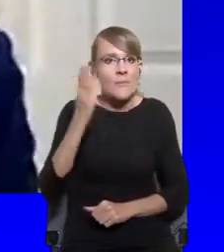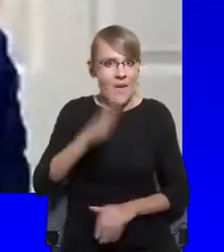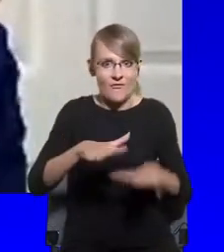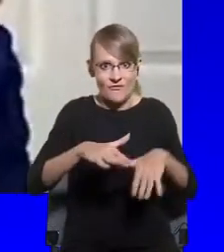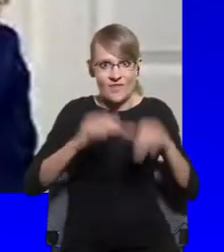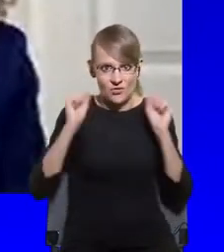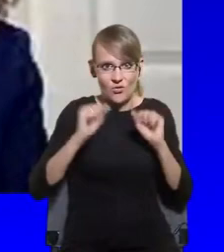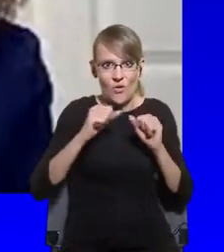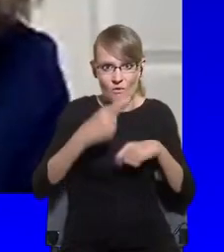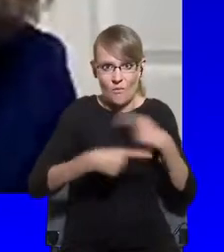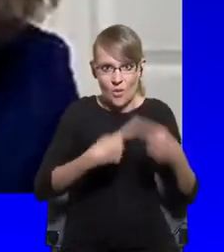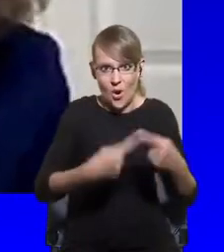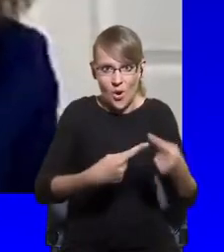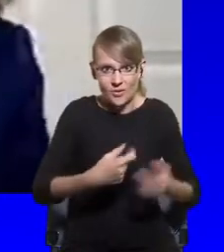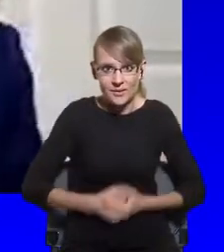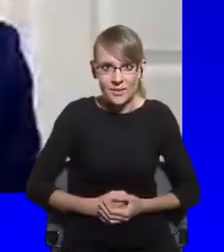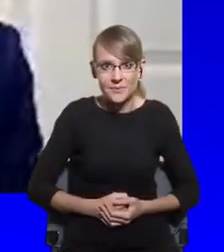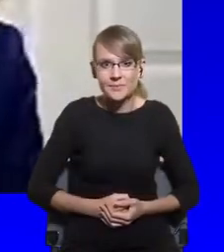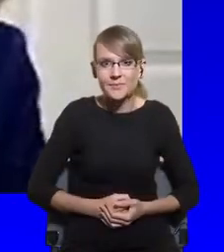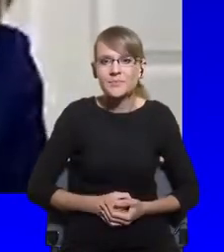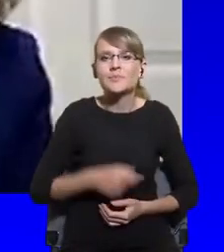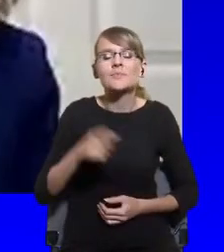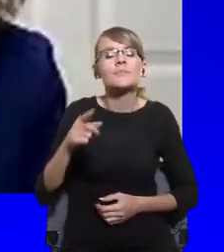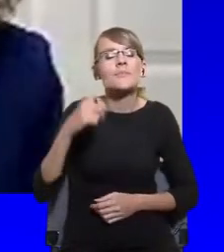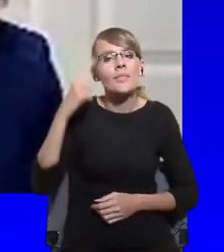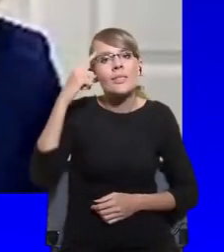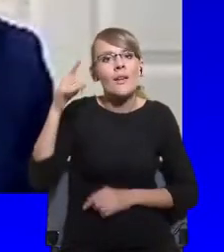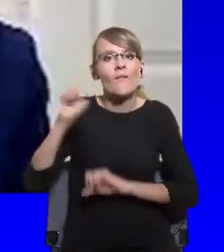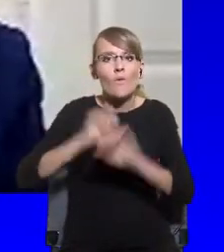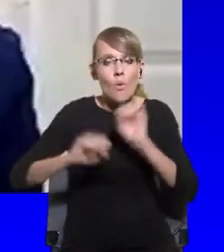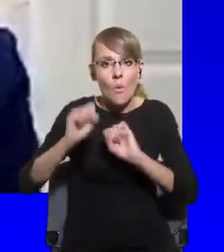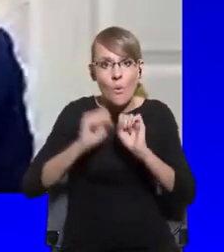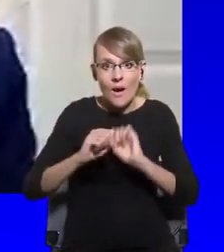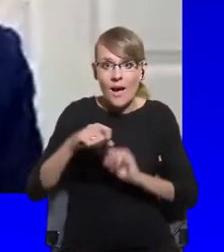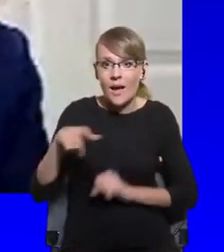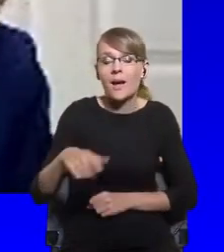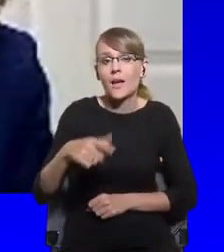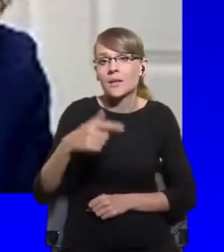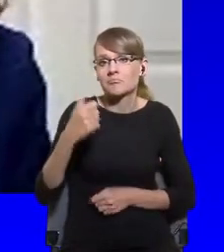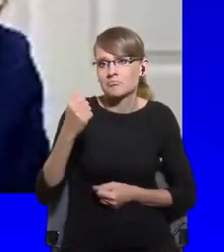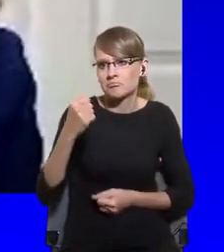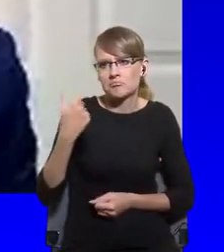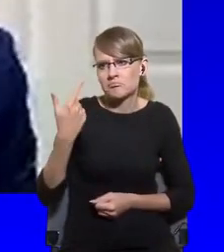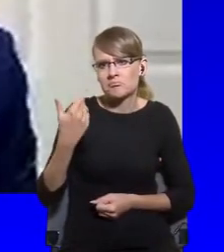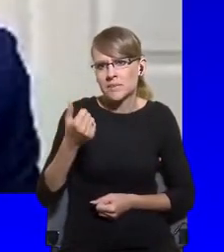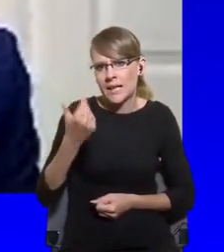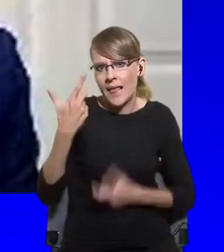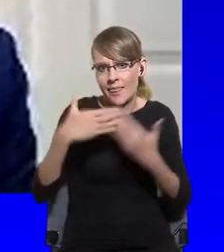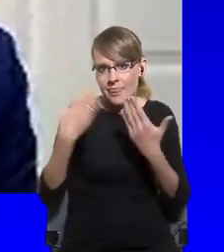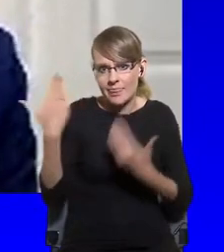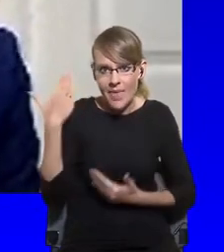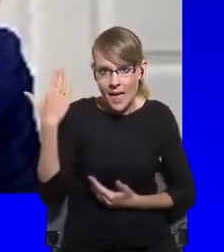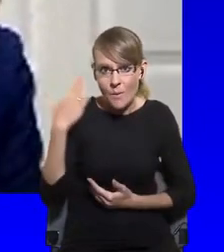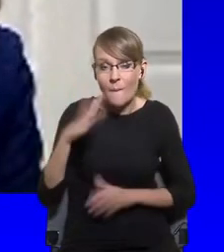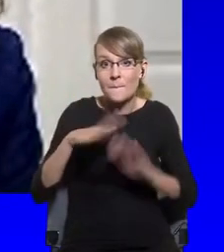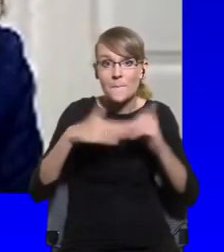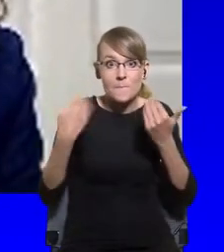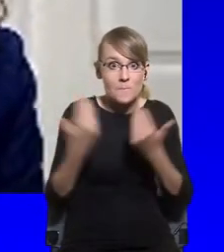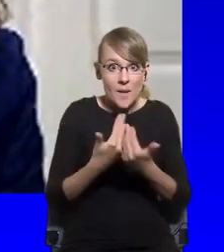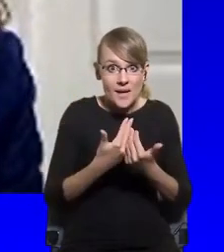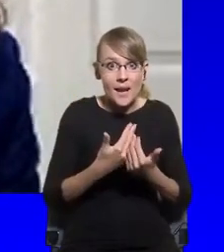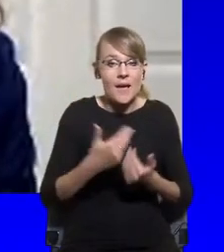Italy, just a few days ago, mean, parliaments were certainly much more involved in the debate about prolonging the emergency